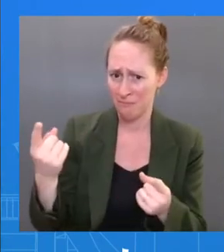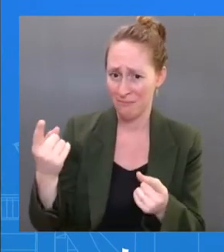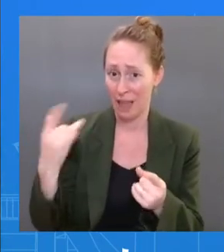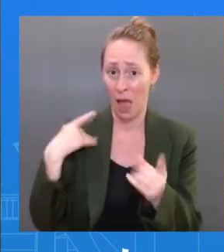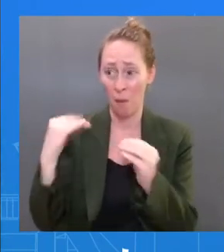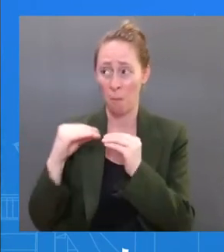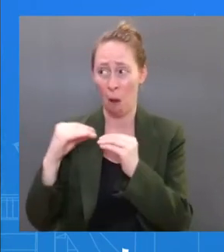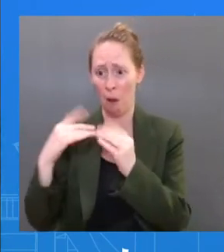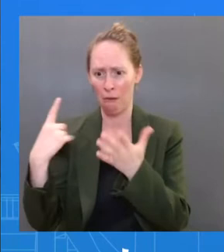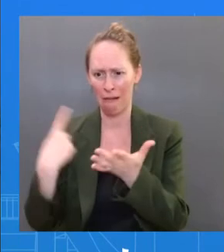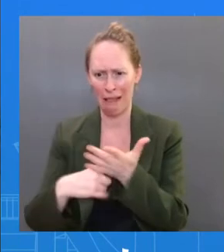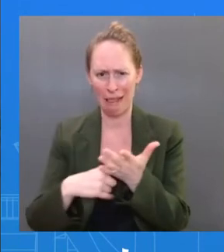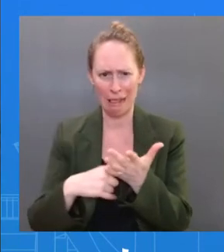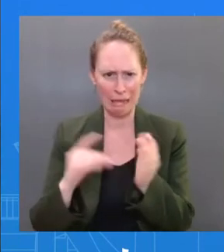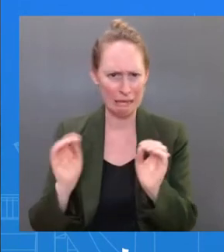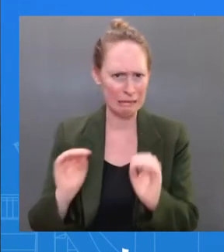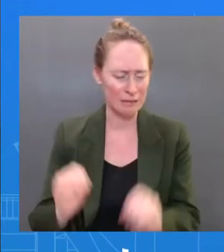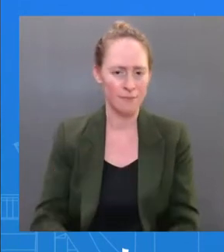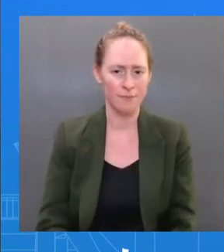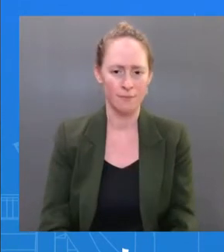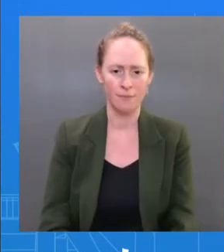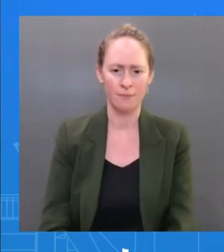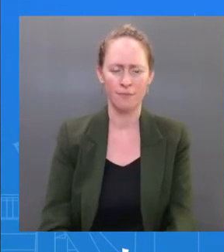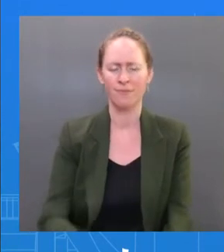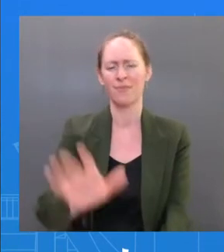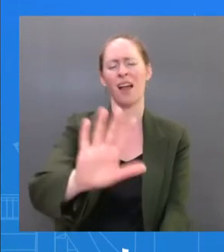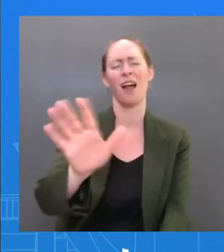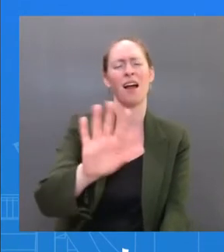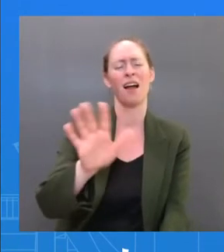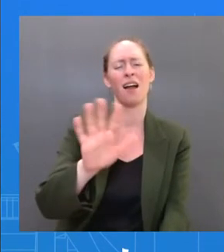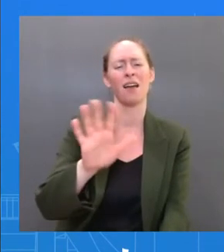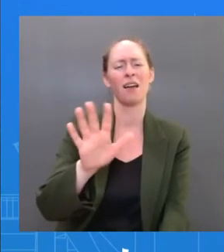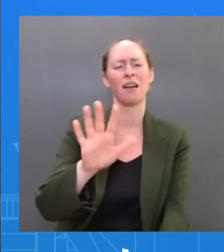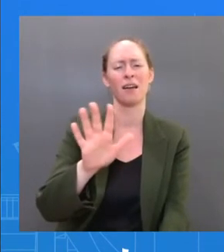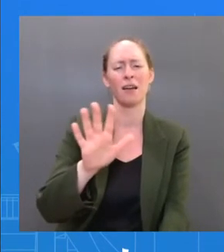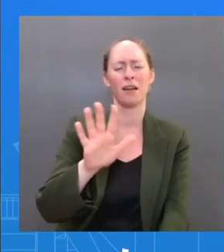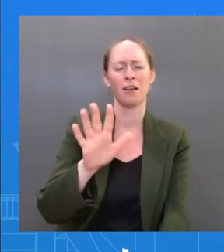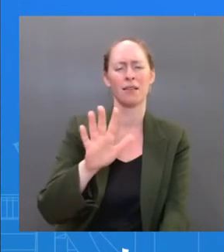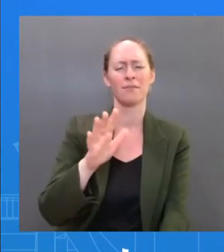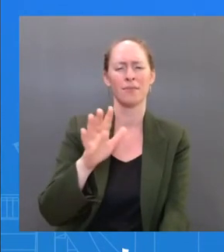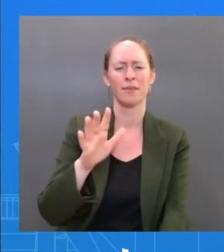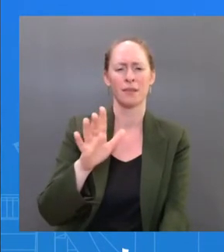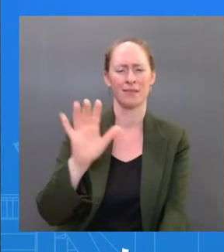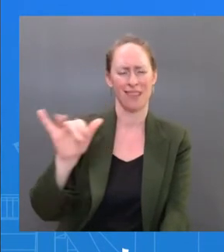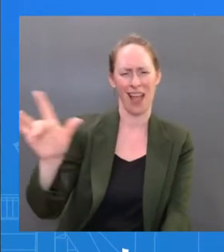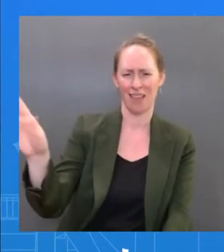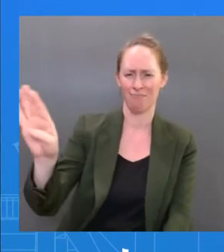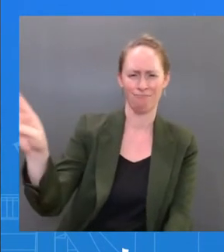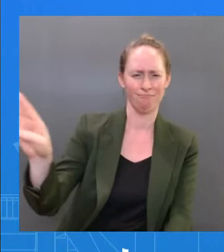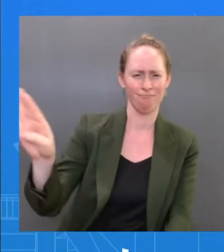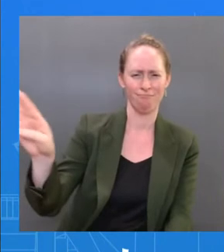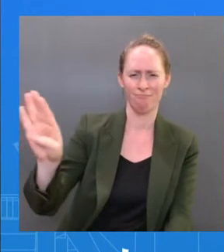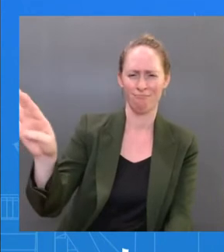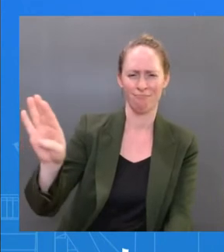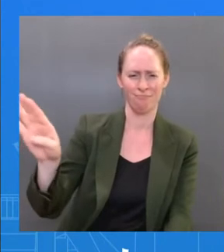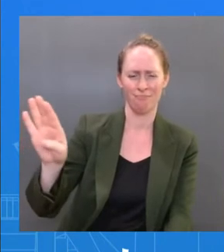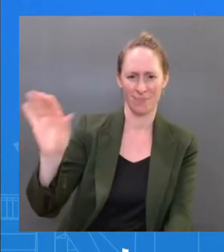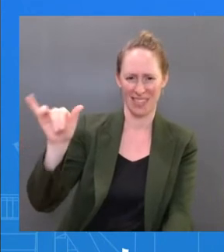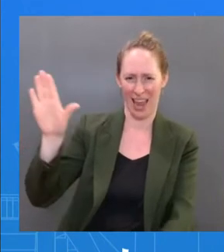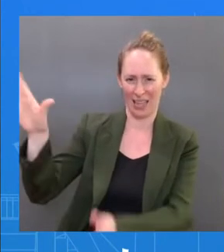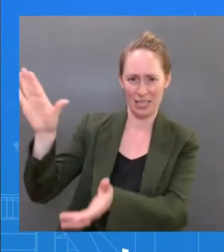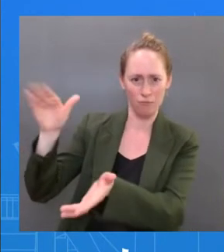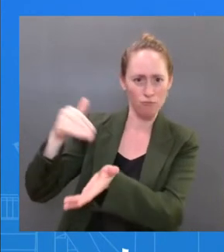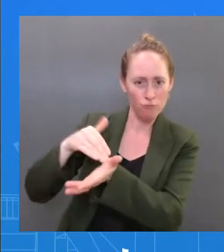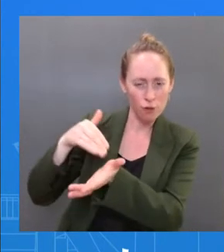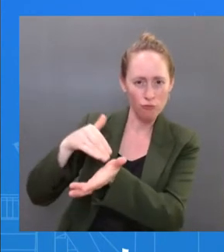like Dr. Jha said, it is between — it is between him and his personal doctor on that protocol. He has a regular cadence, as